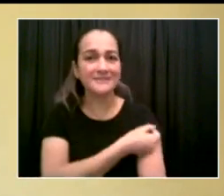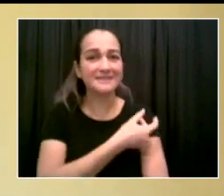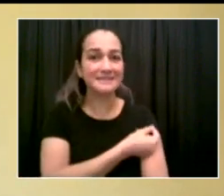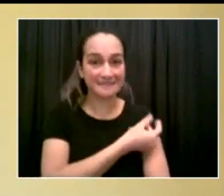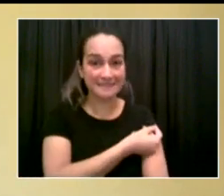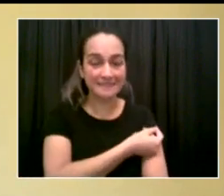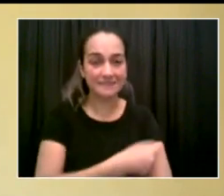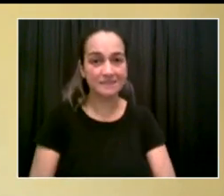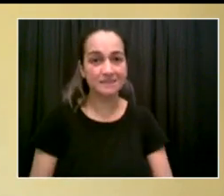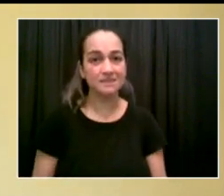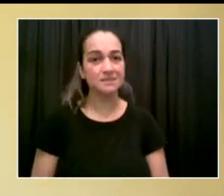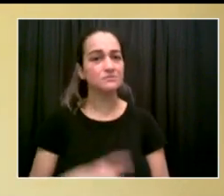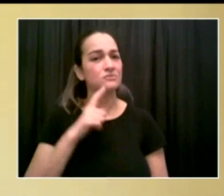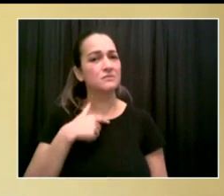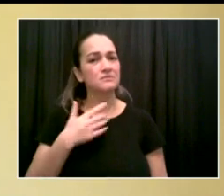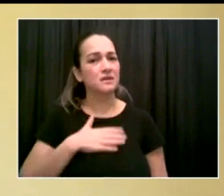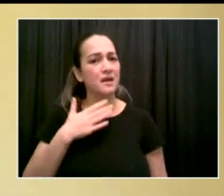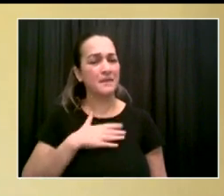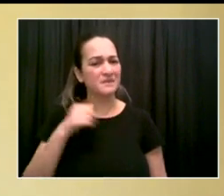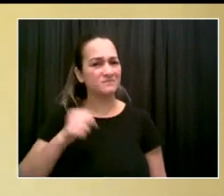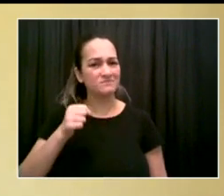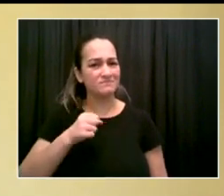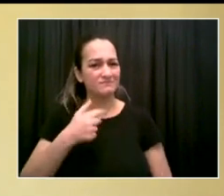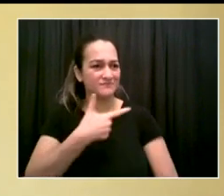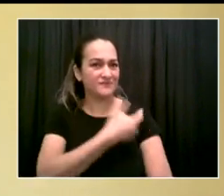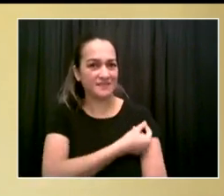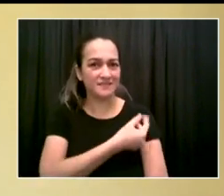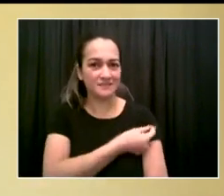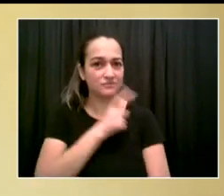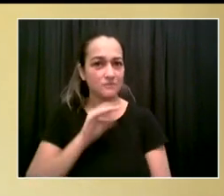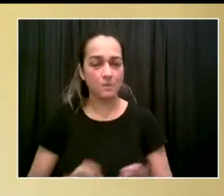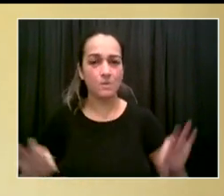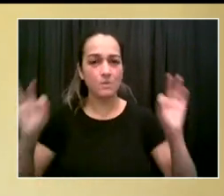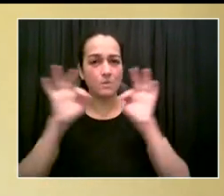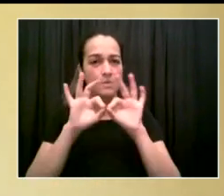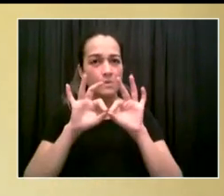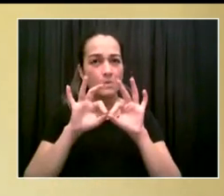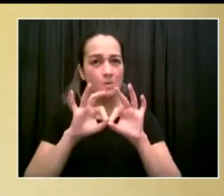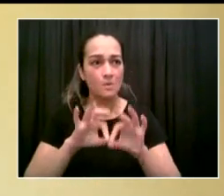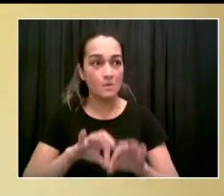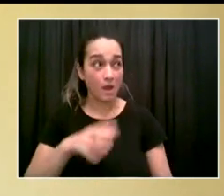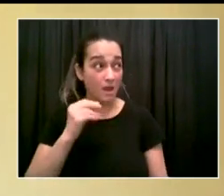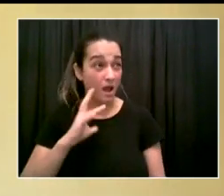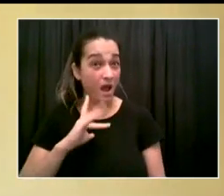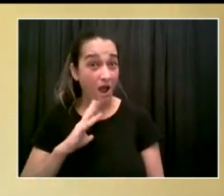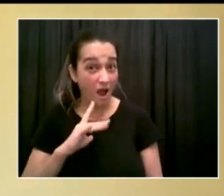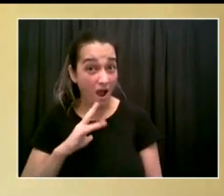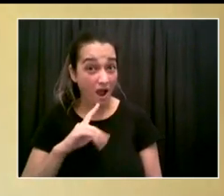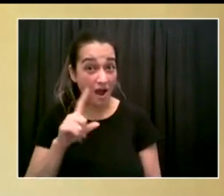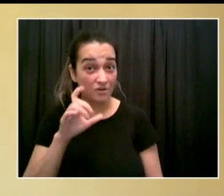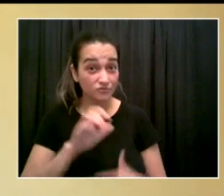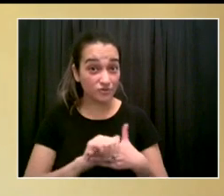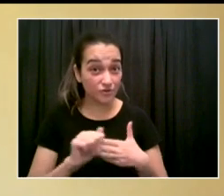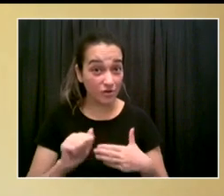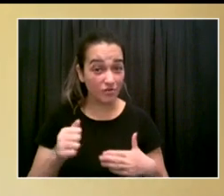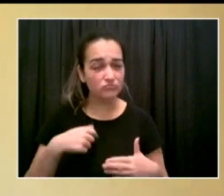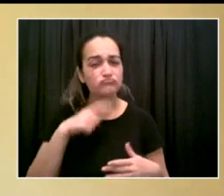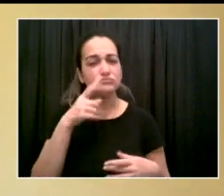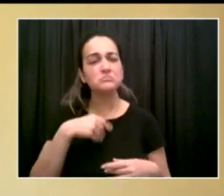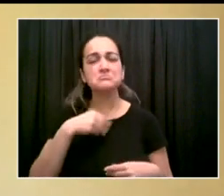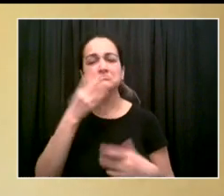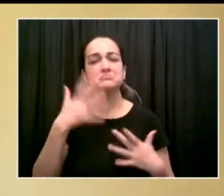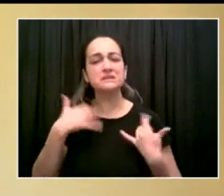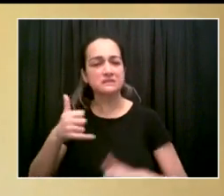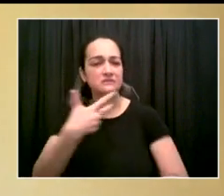incentives. But, hey, we don't mind them. So thanks for that added inspiration.